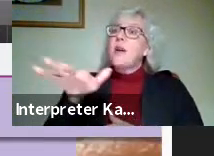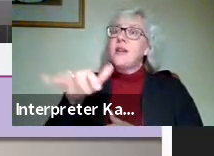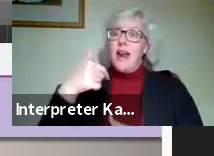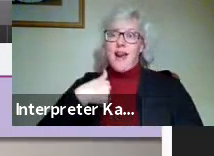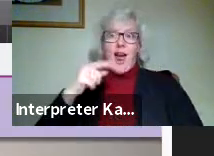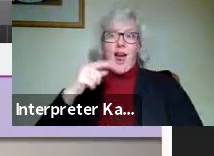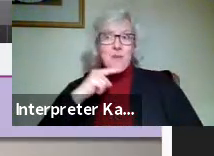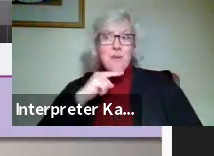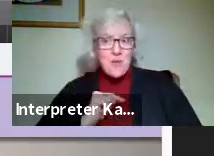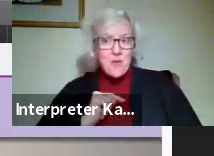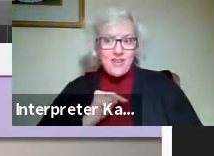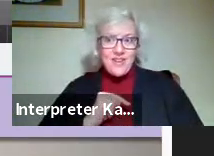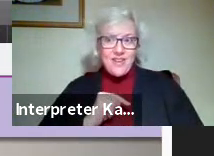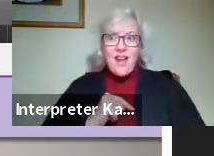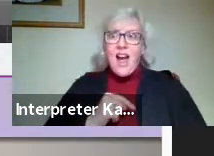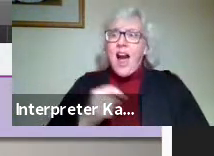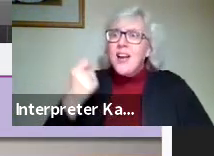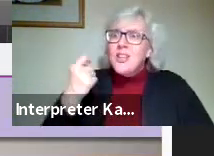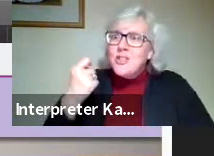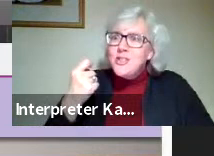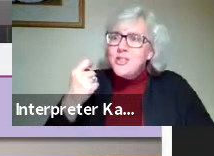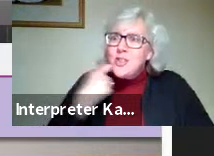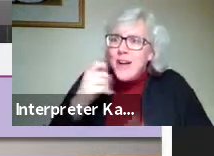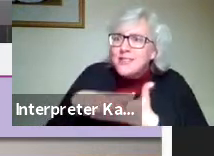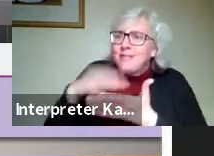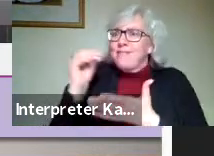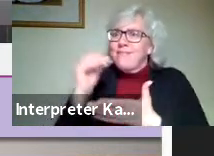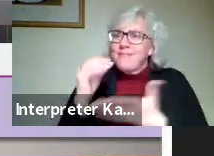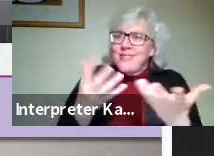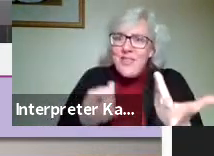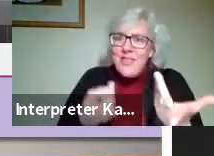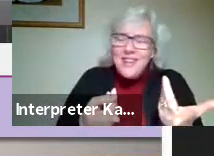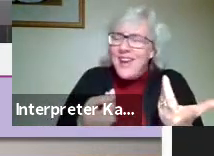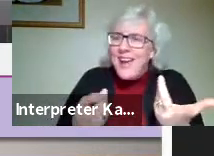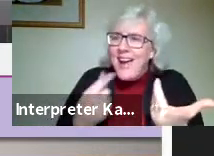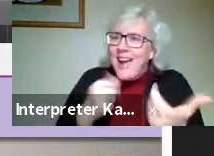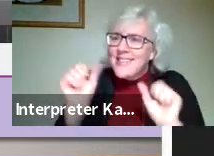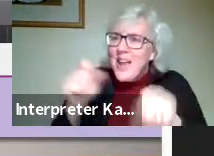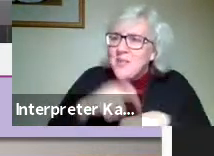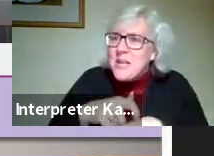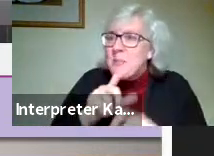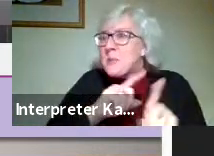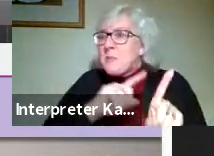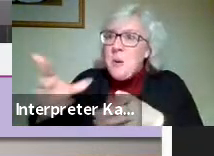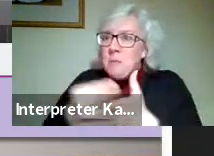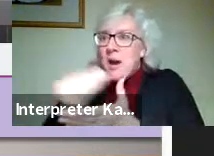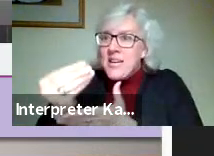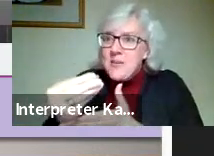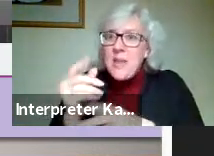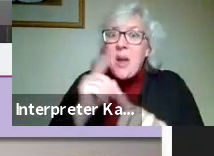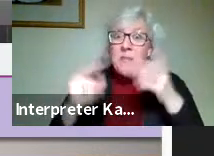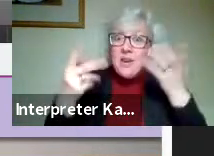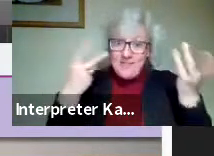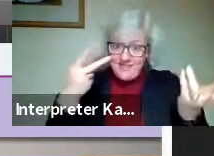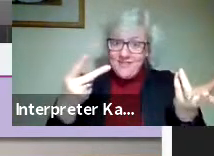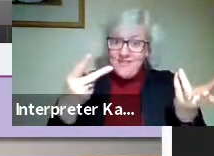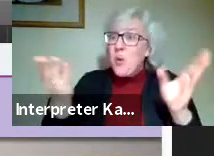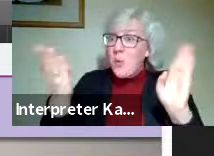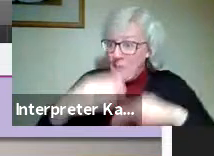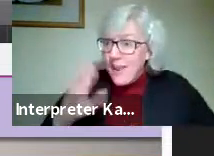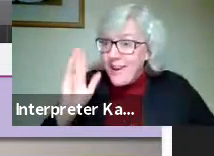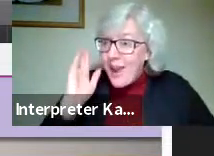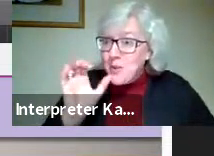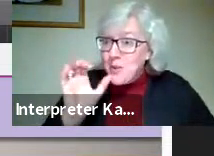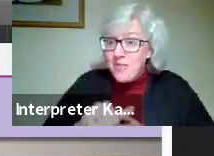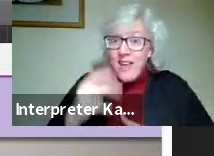in Milwaukee, and I just learned this today, so I didn't have time to run and get anything from the bakery. But you can bet I'm going to be doing that